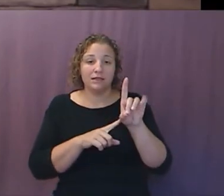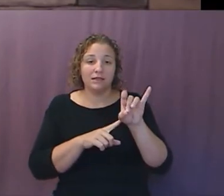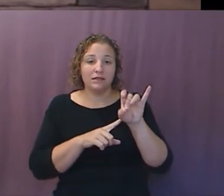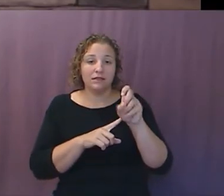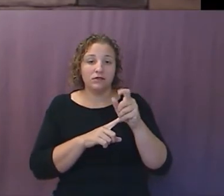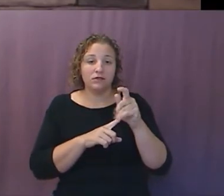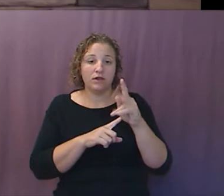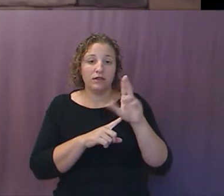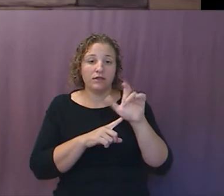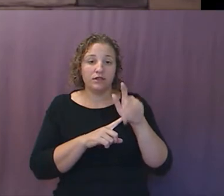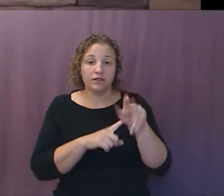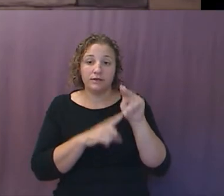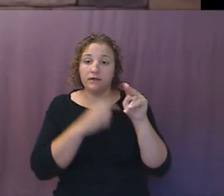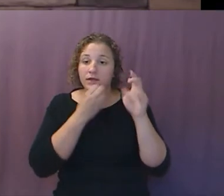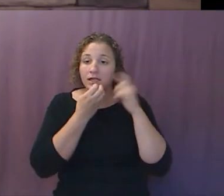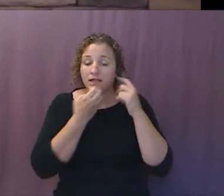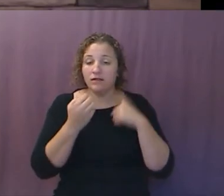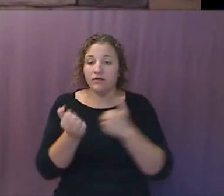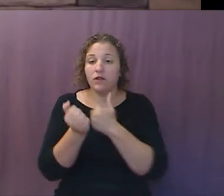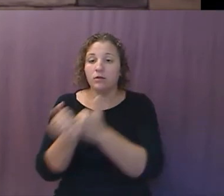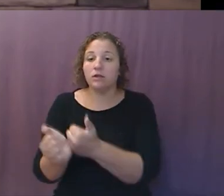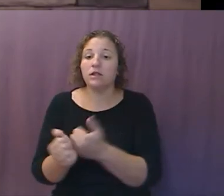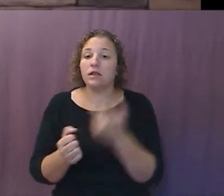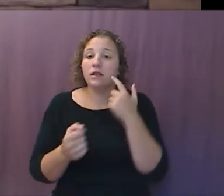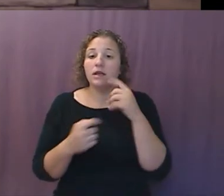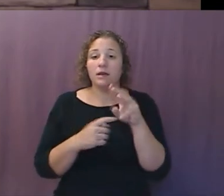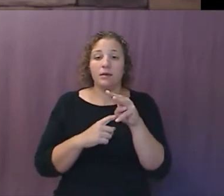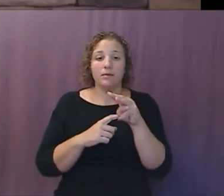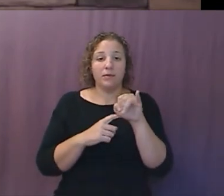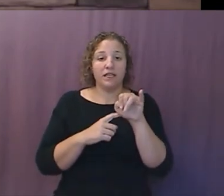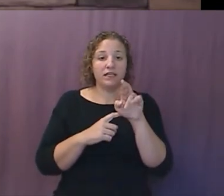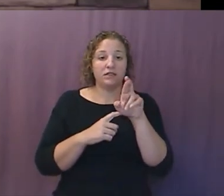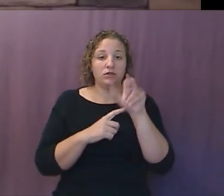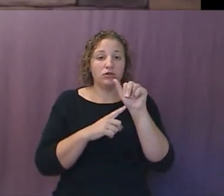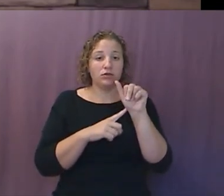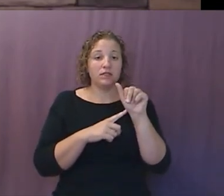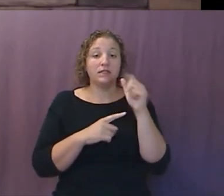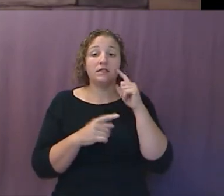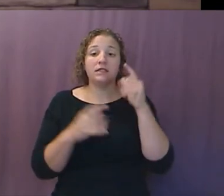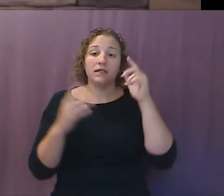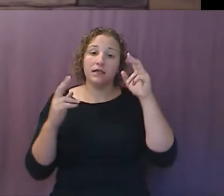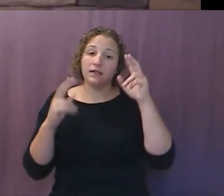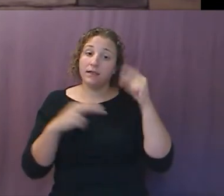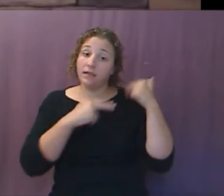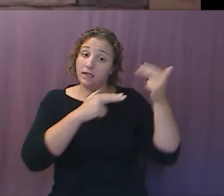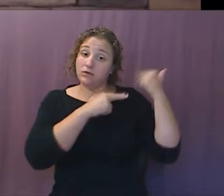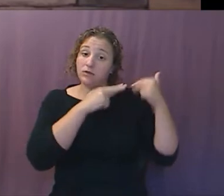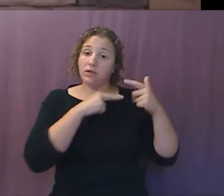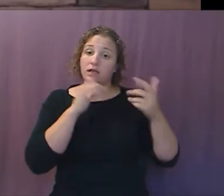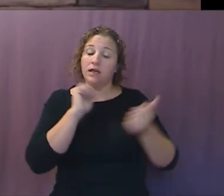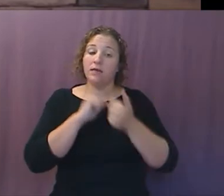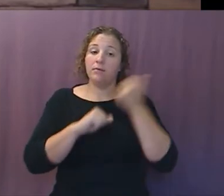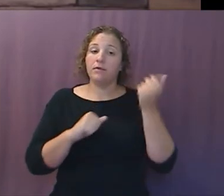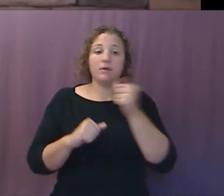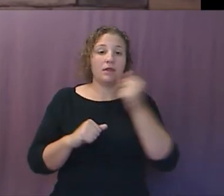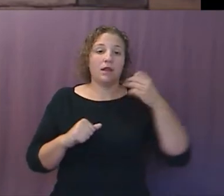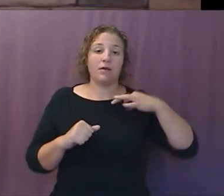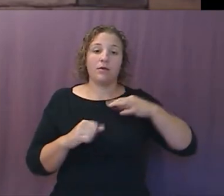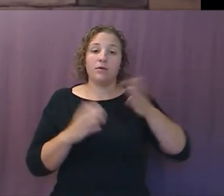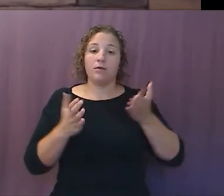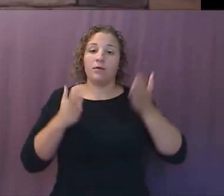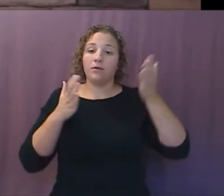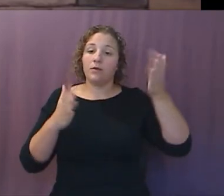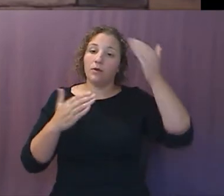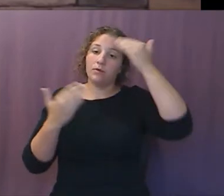on following that. Mitra's history is full of uncredited public service. As its promo material says,